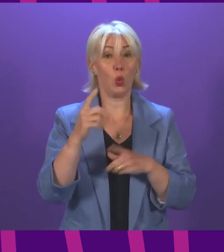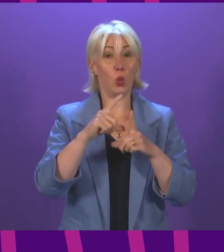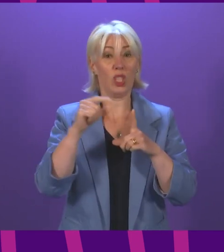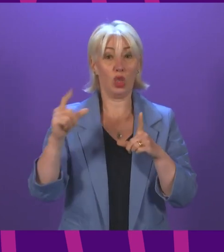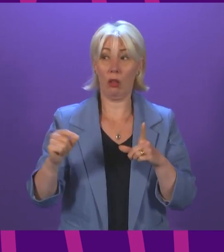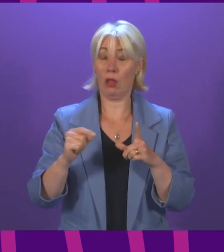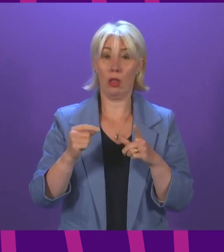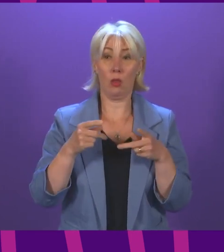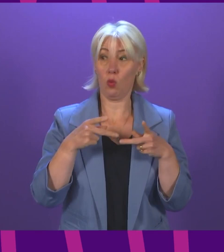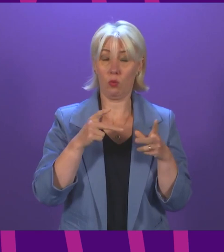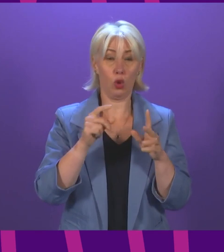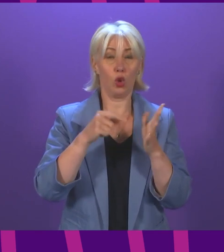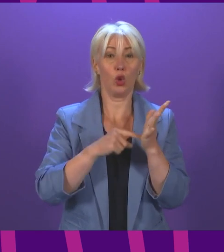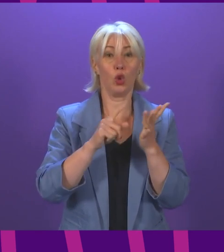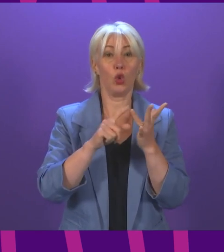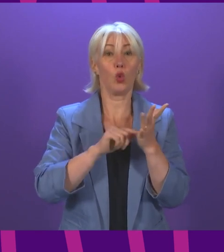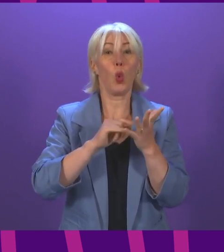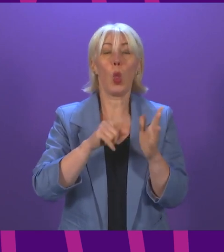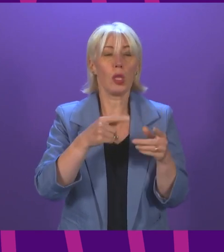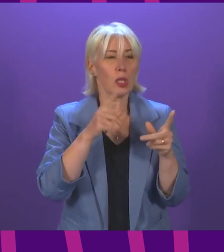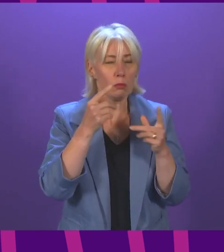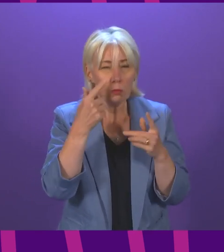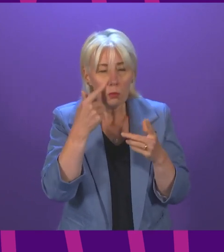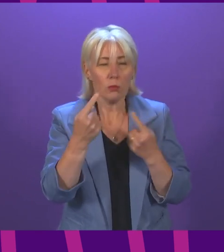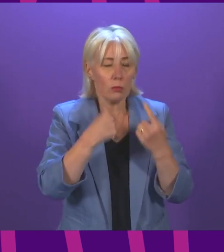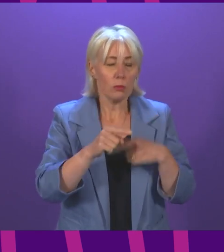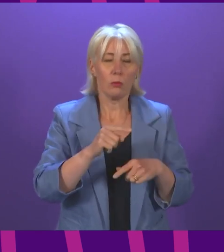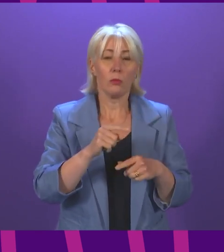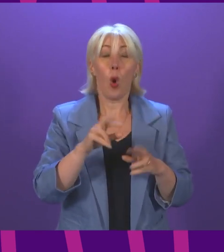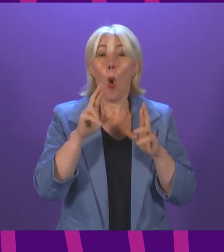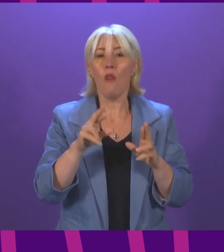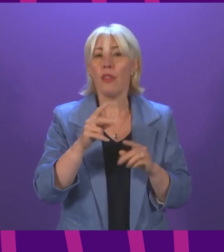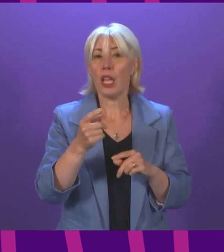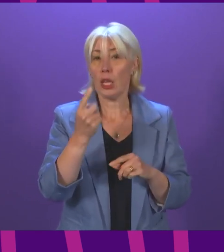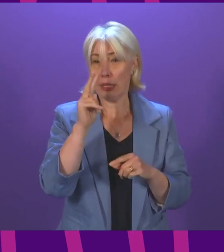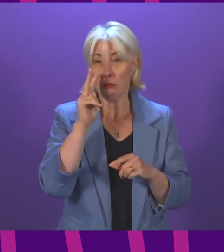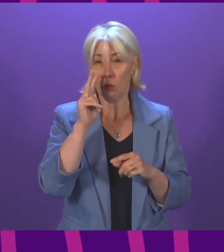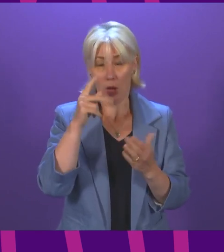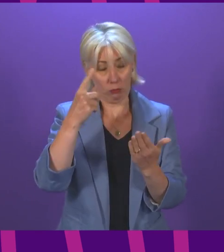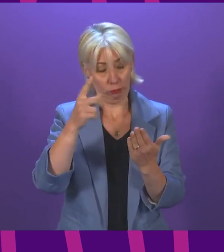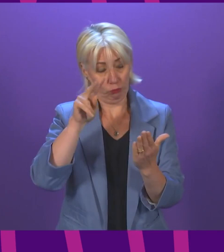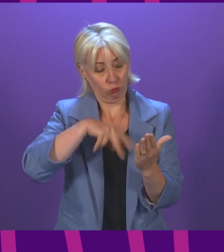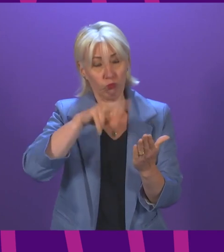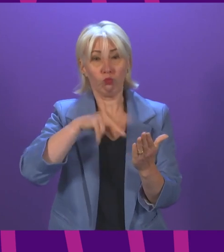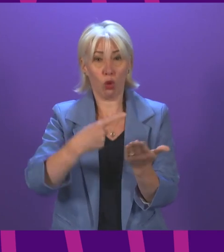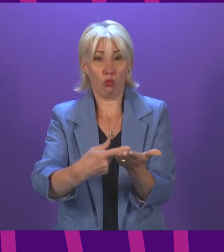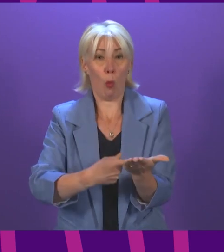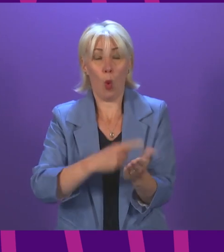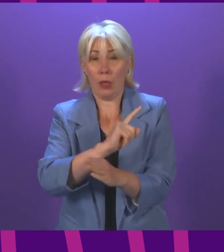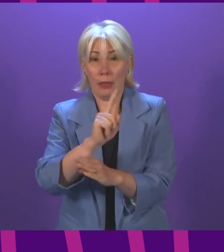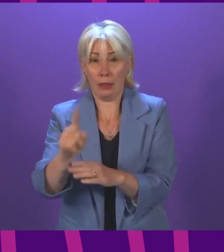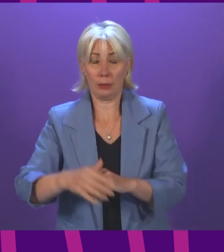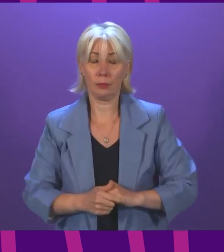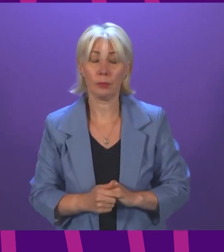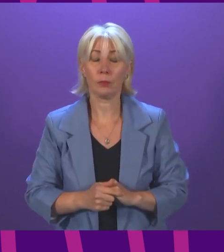at an extraordinary pace. I hope members will get a chance to look through this very insightful report. The